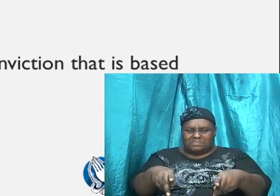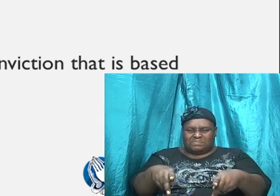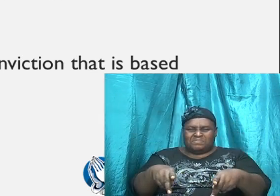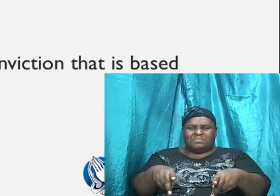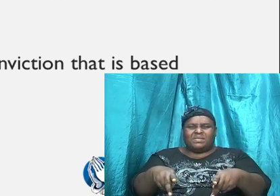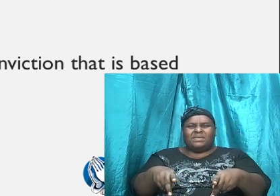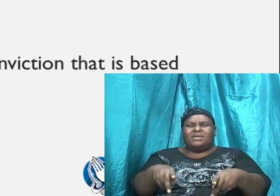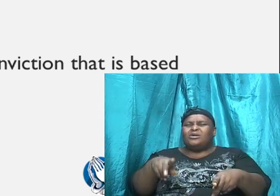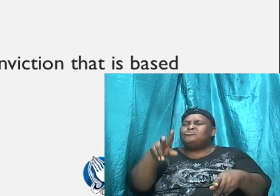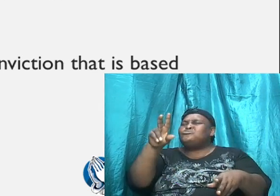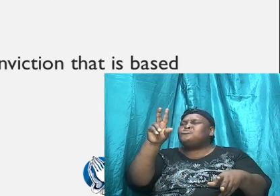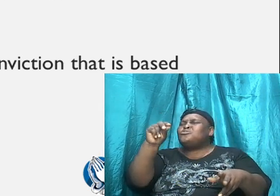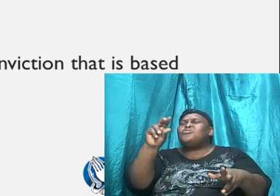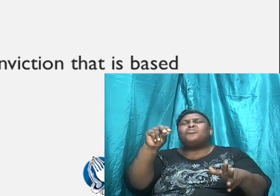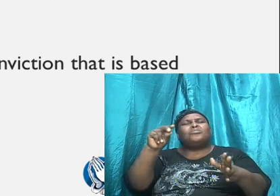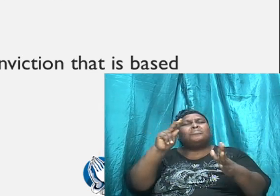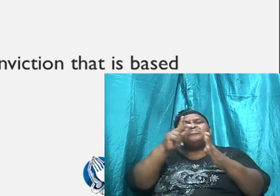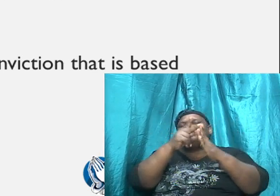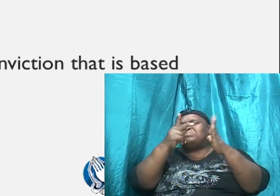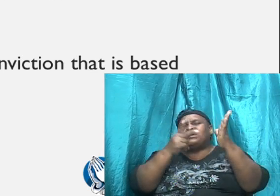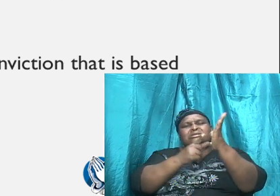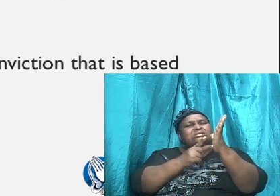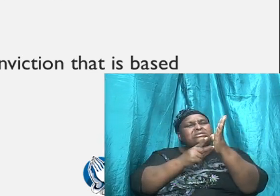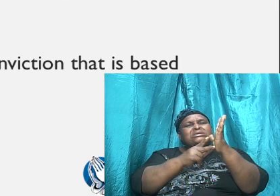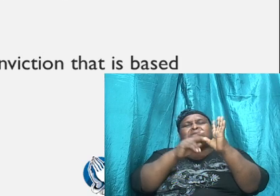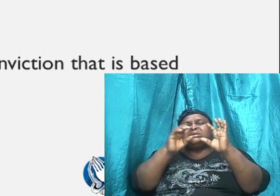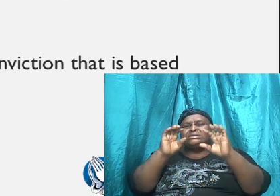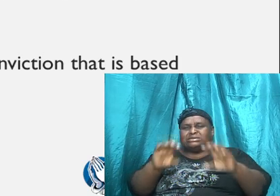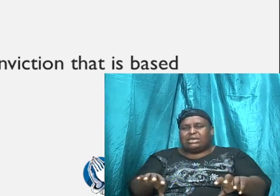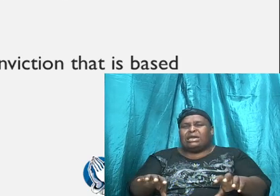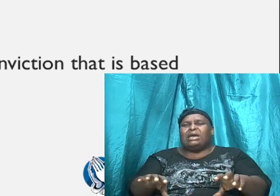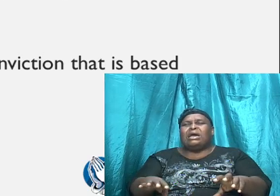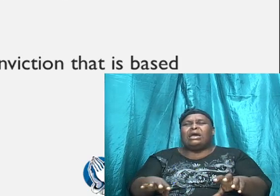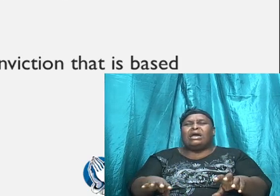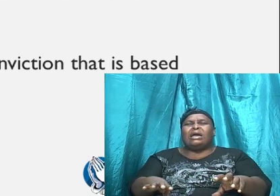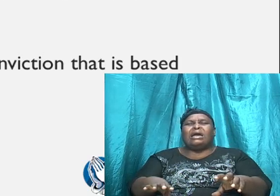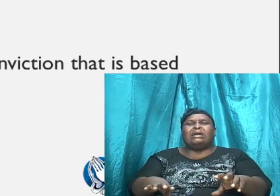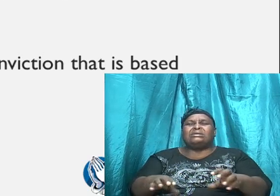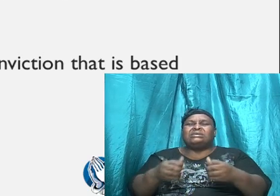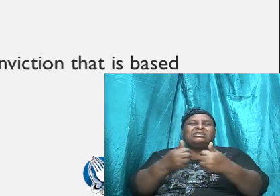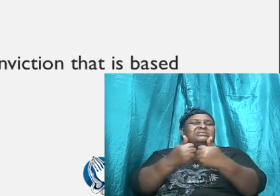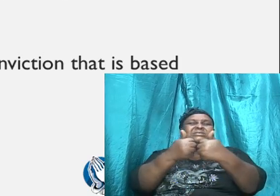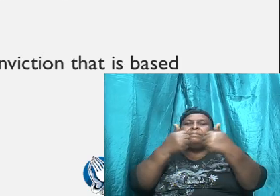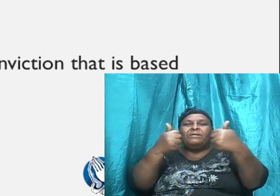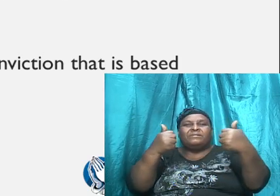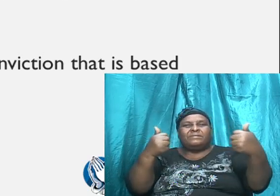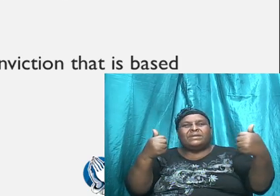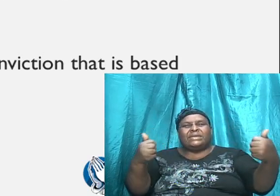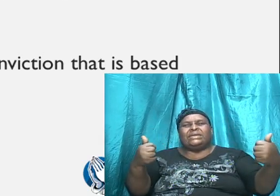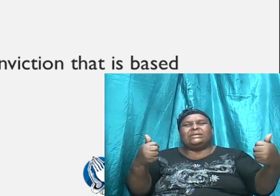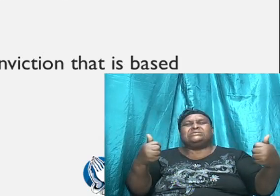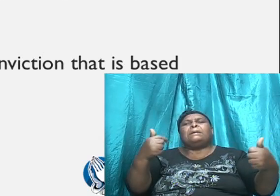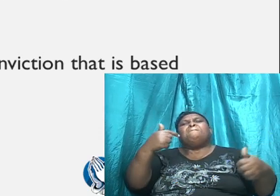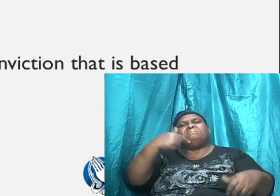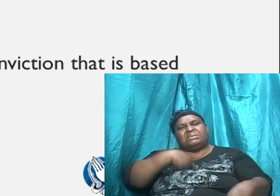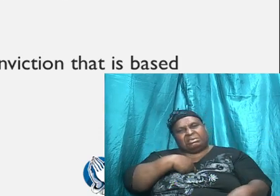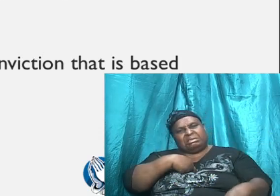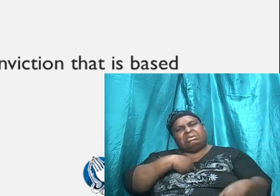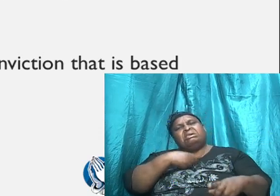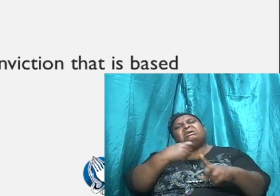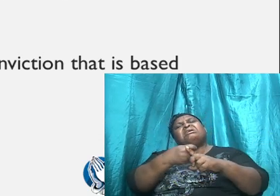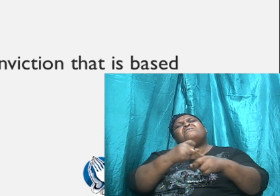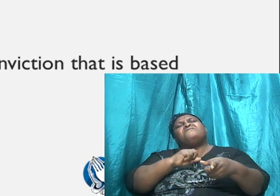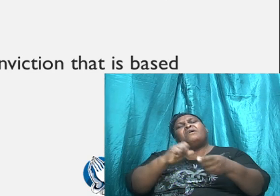no principalities, that can pull you out of the love of God